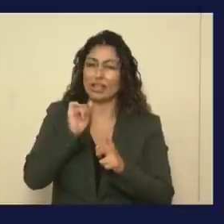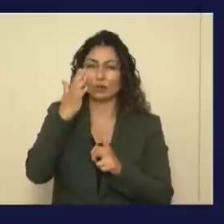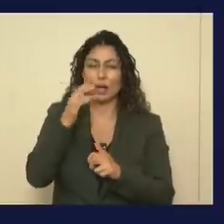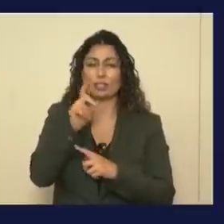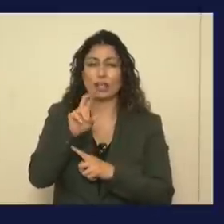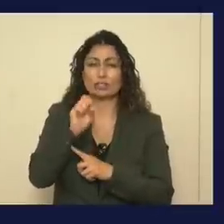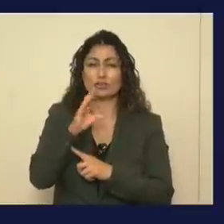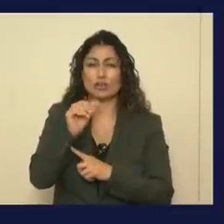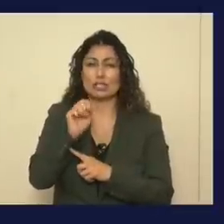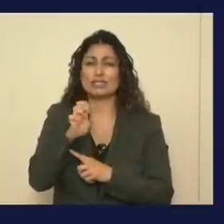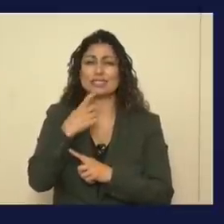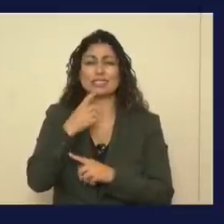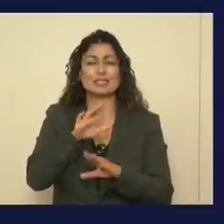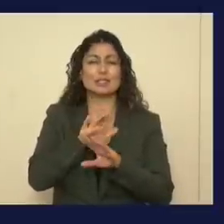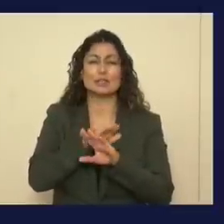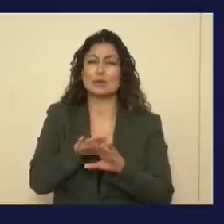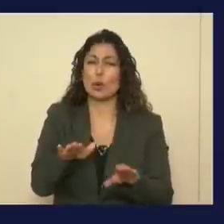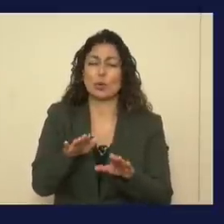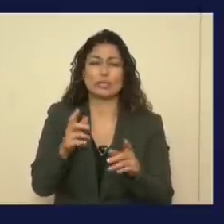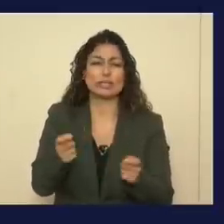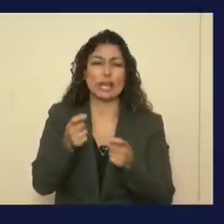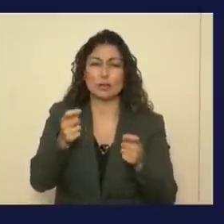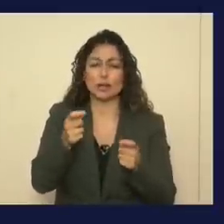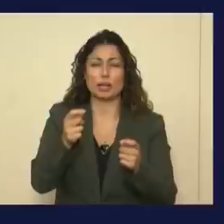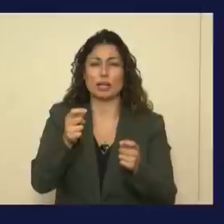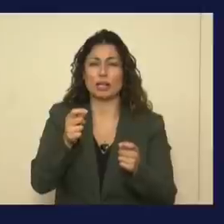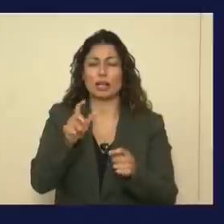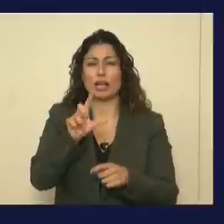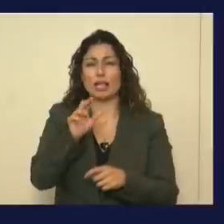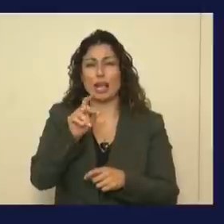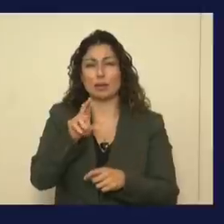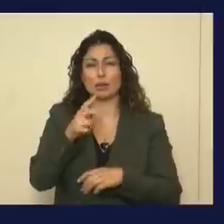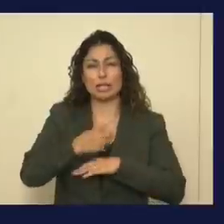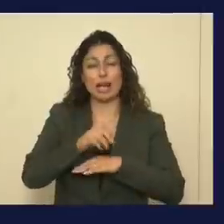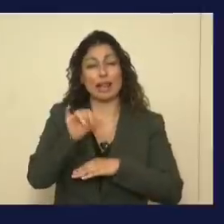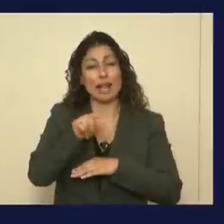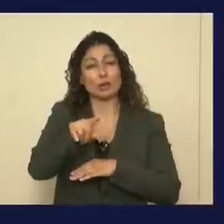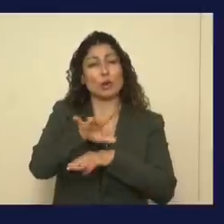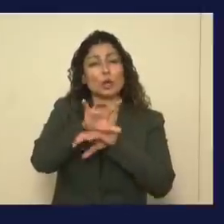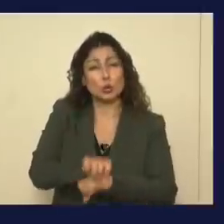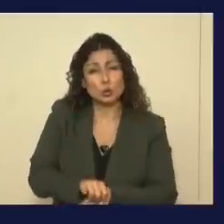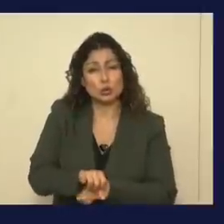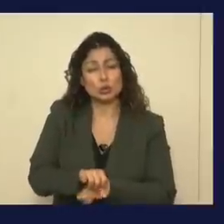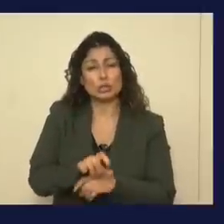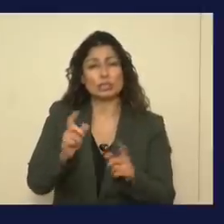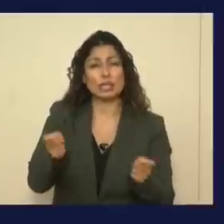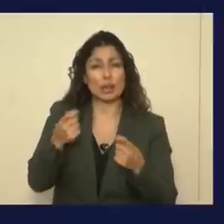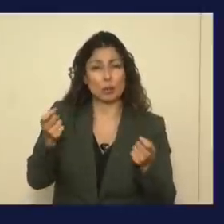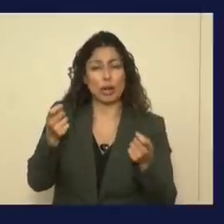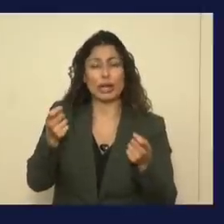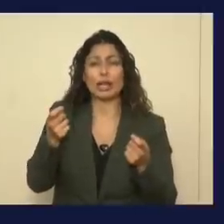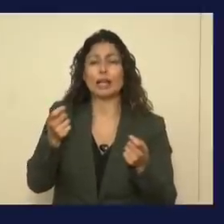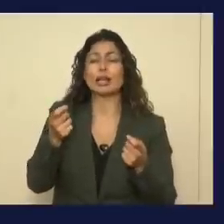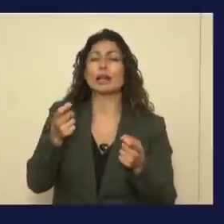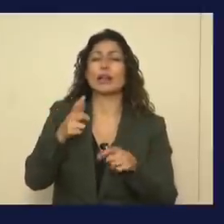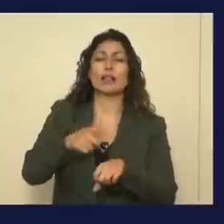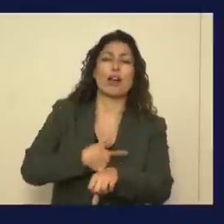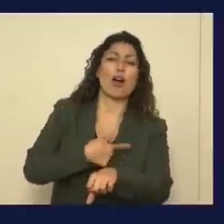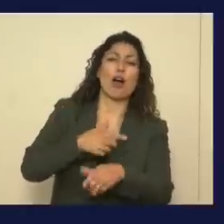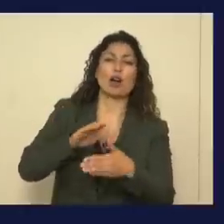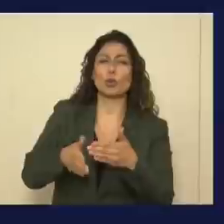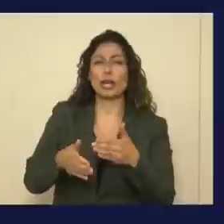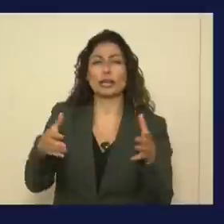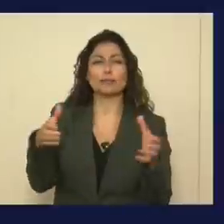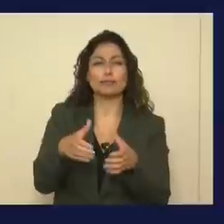Scraise said, please don't celebrate Labor Day in the way that many of us are accustomed to celebrating a long weekend. and